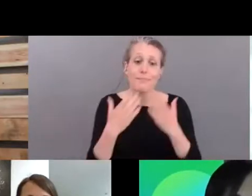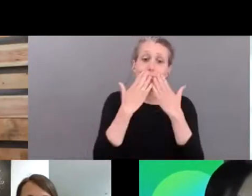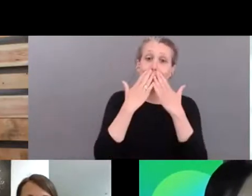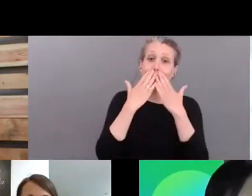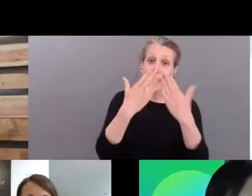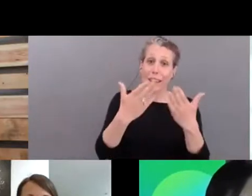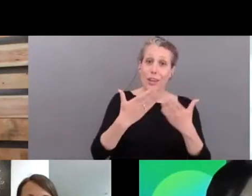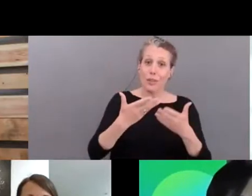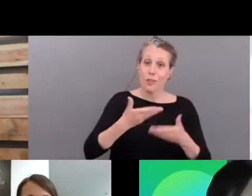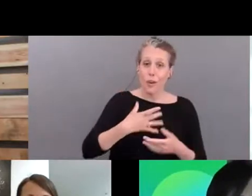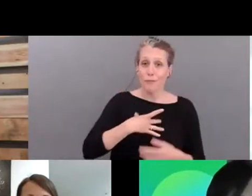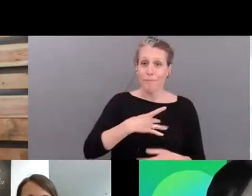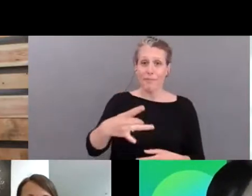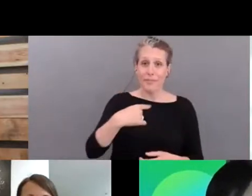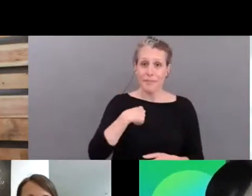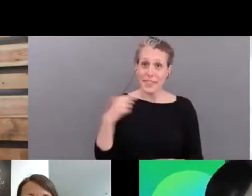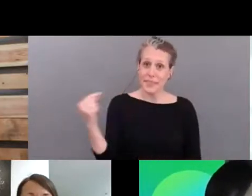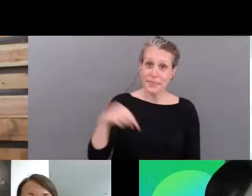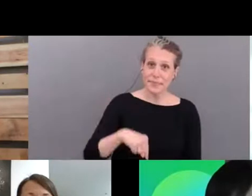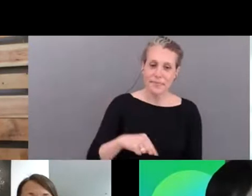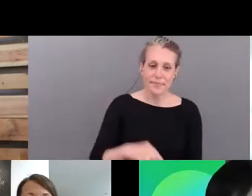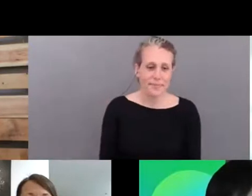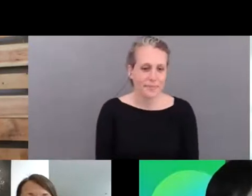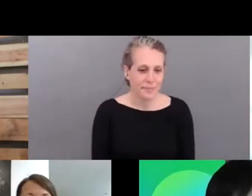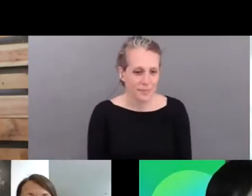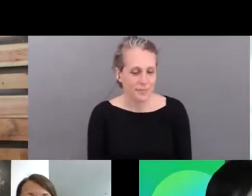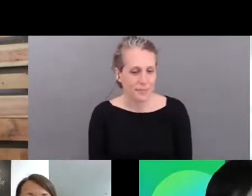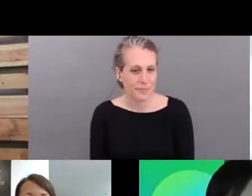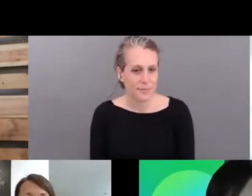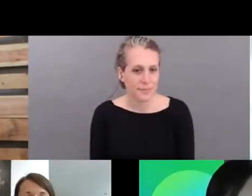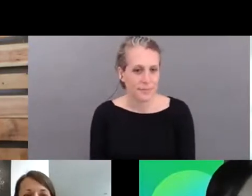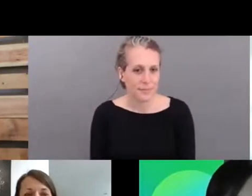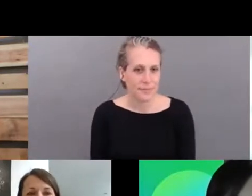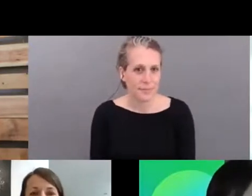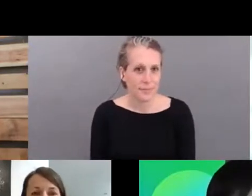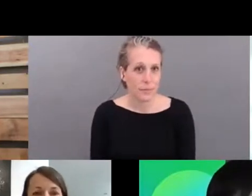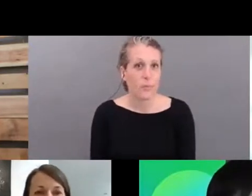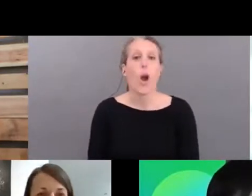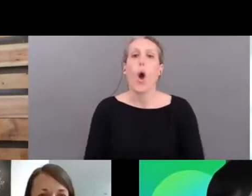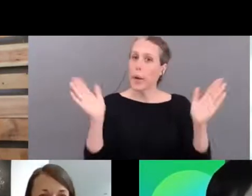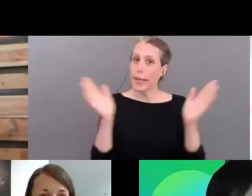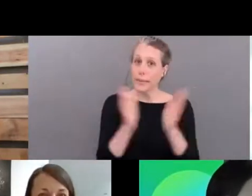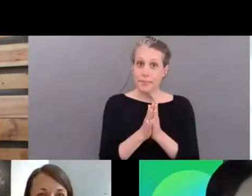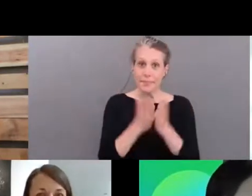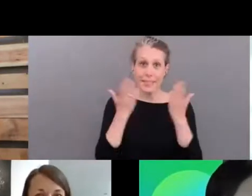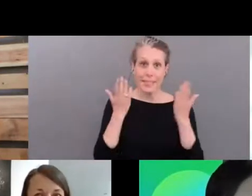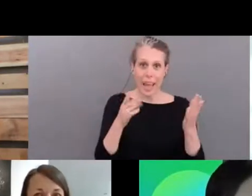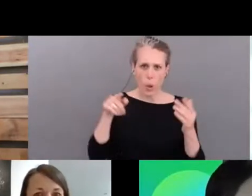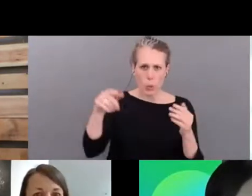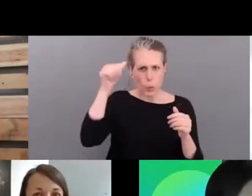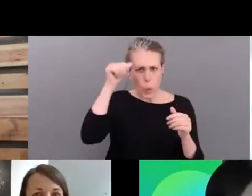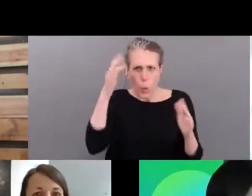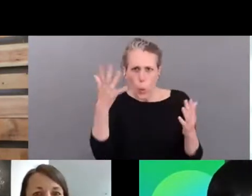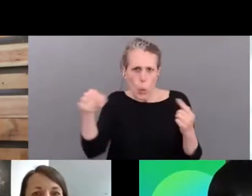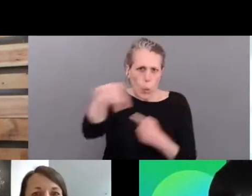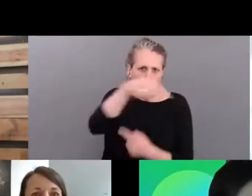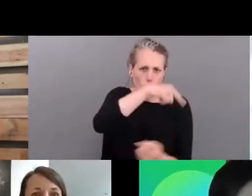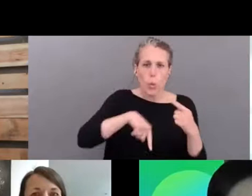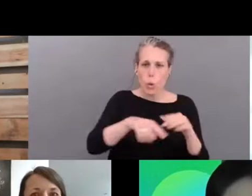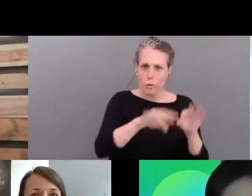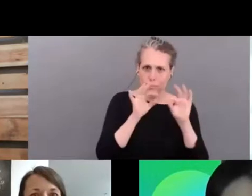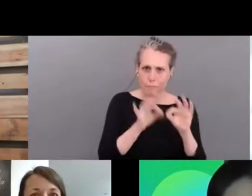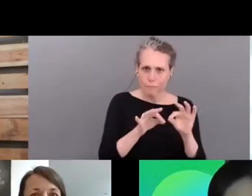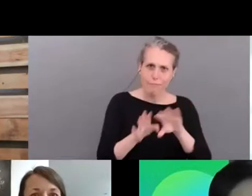invitation um well now that we all know each other let's uh begin by talking about the